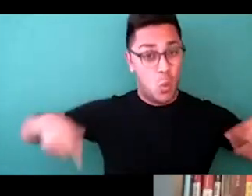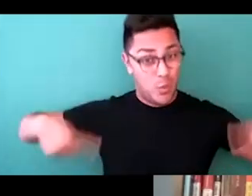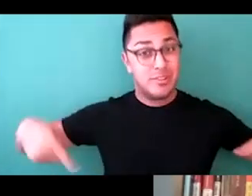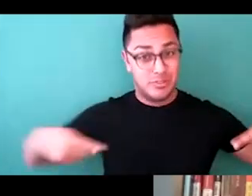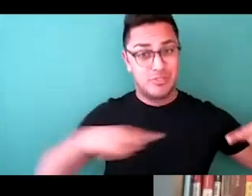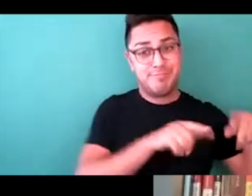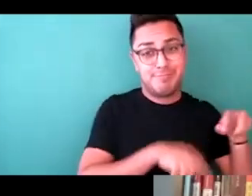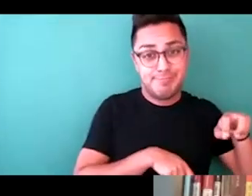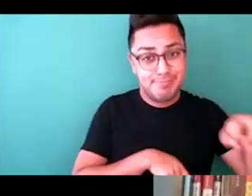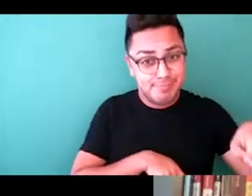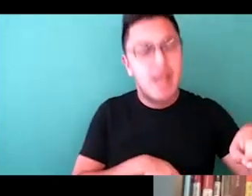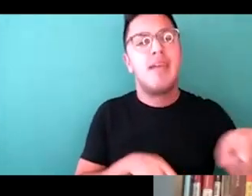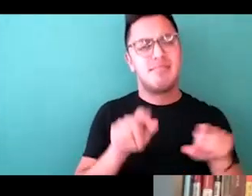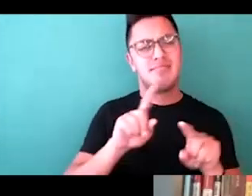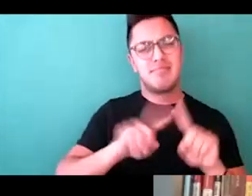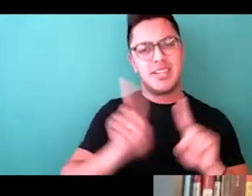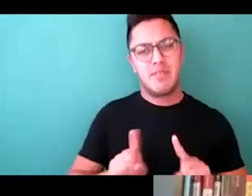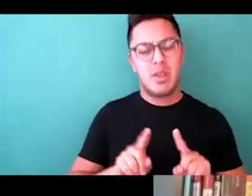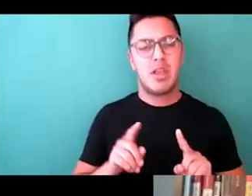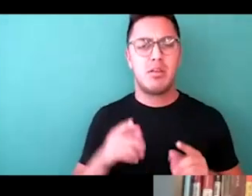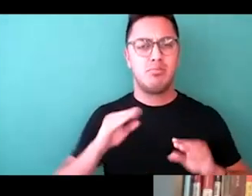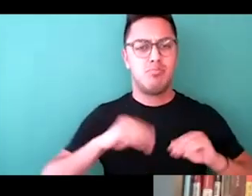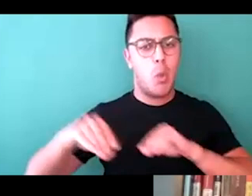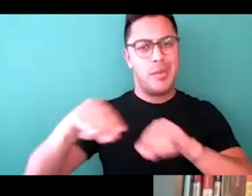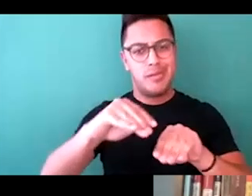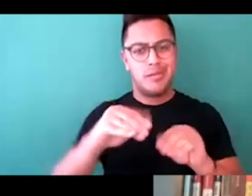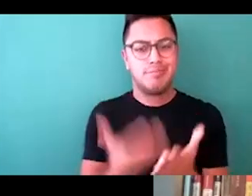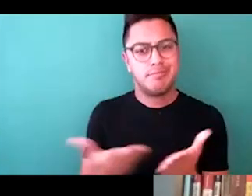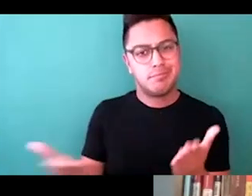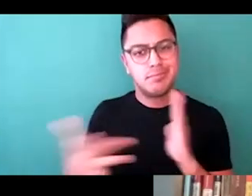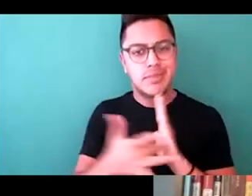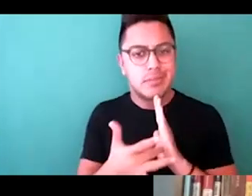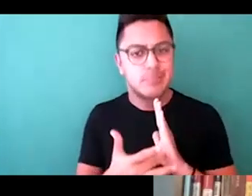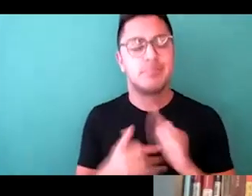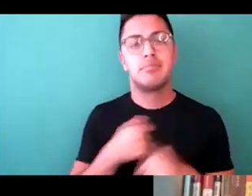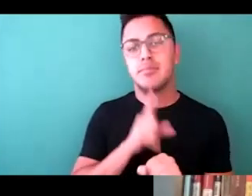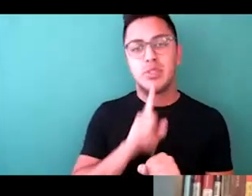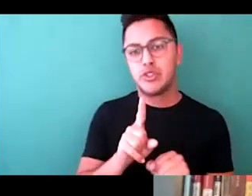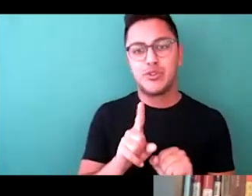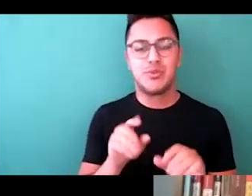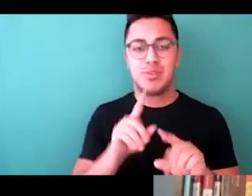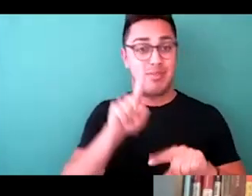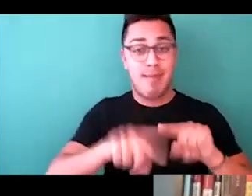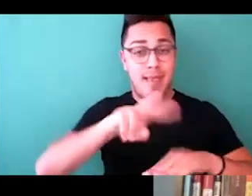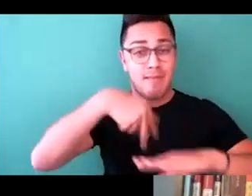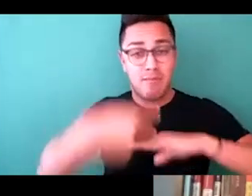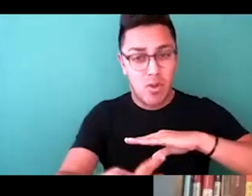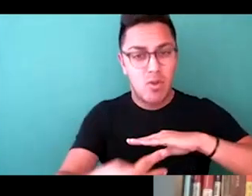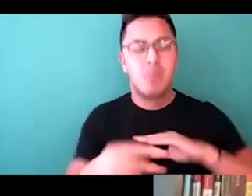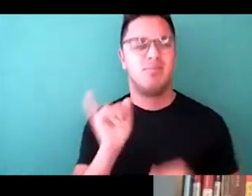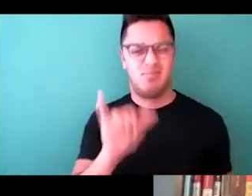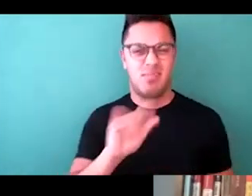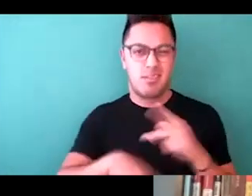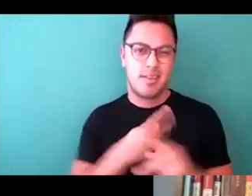with different mobility devices, making sure that they're free from any trip hazards, that sort of thing.